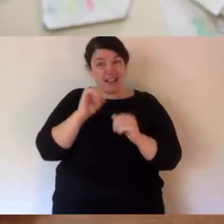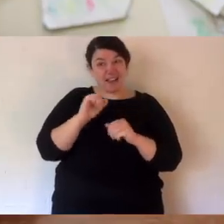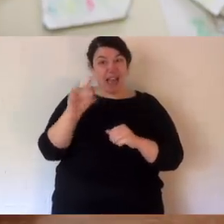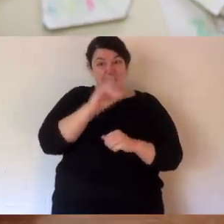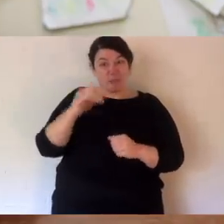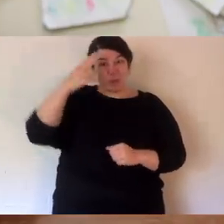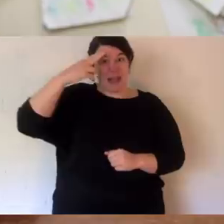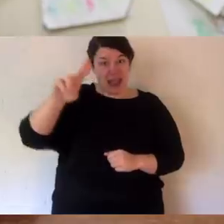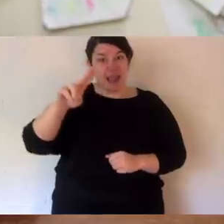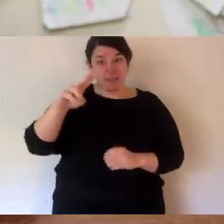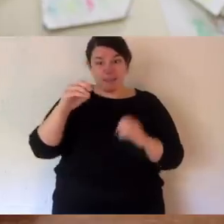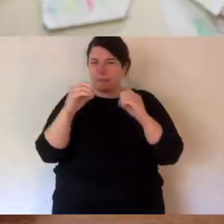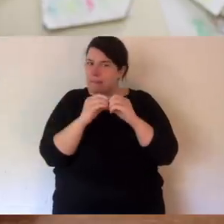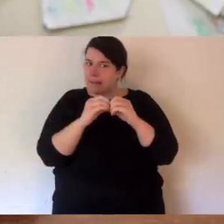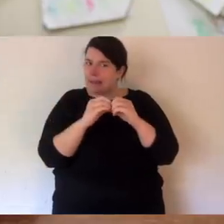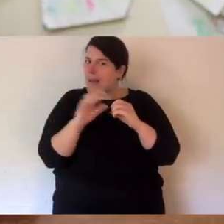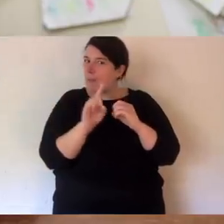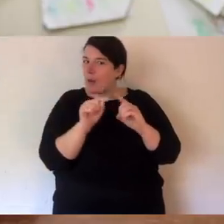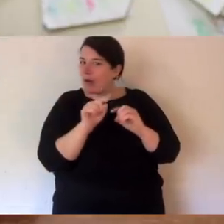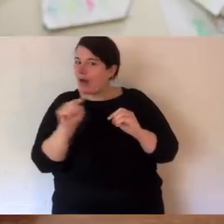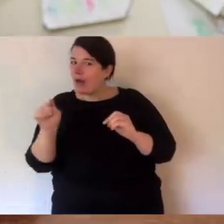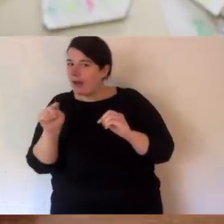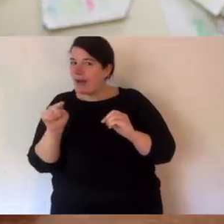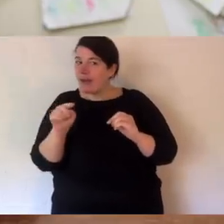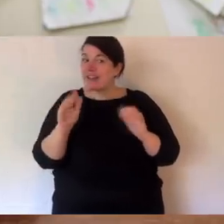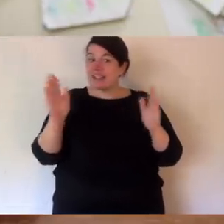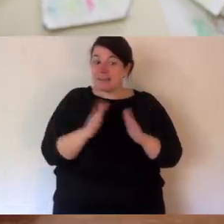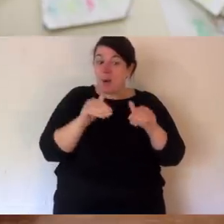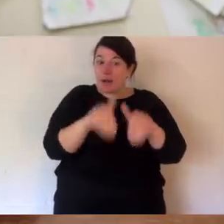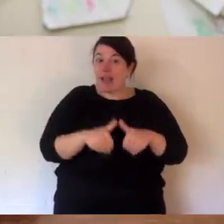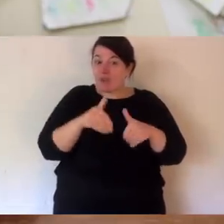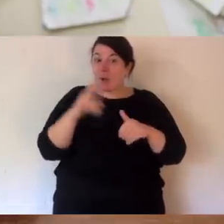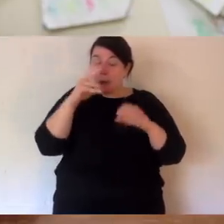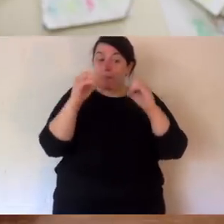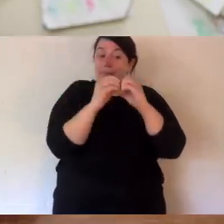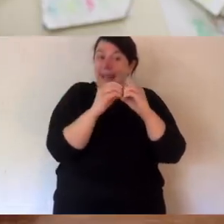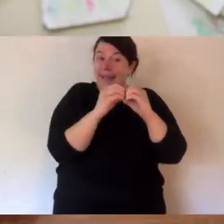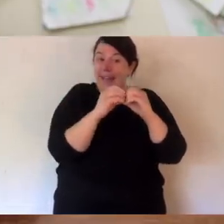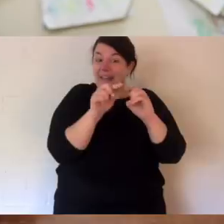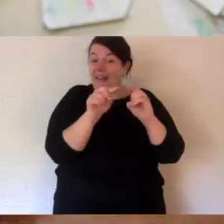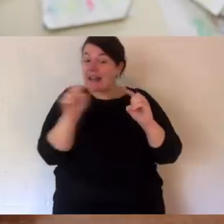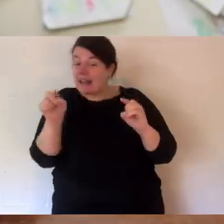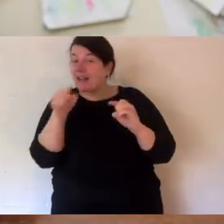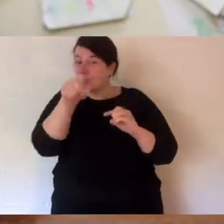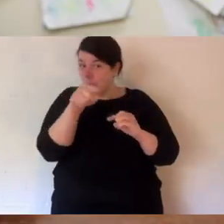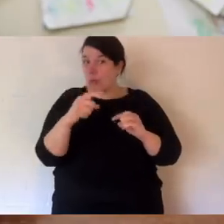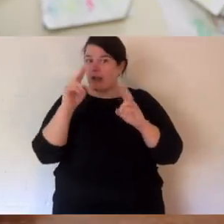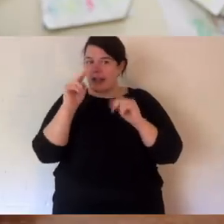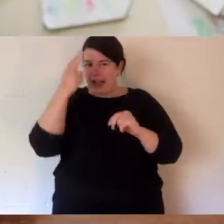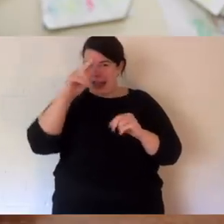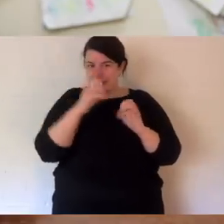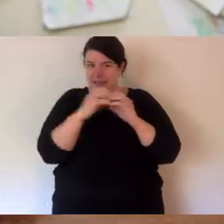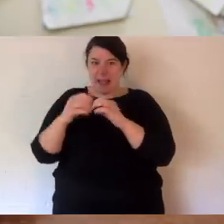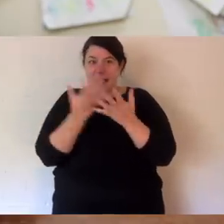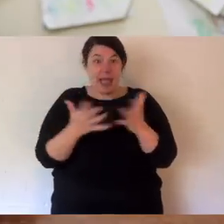I'm not going to tell you, I've given you enough clues. They're a small macropod, a small kangaroo, called a betong. You figure it out.